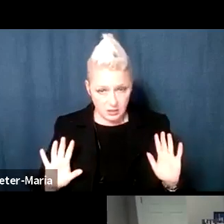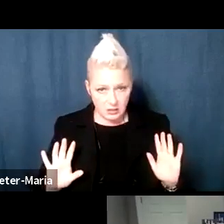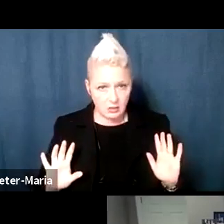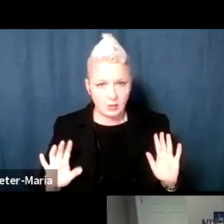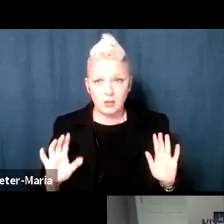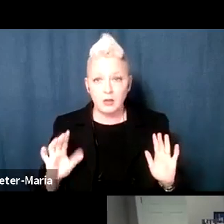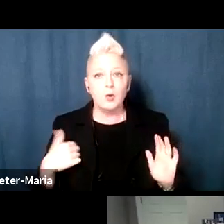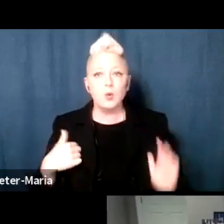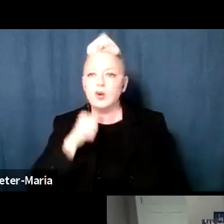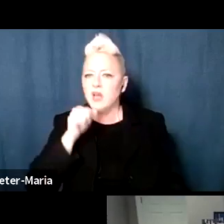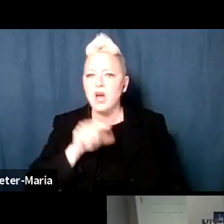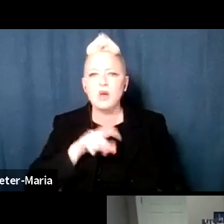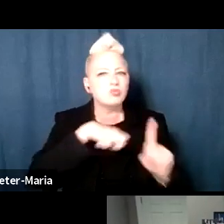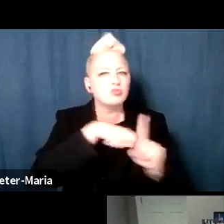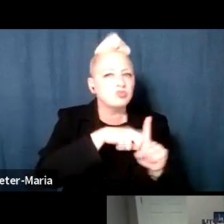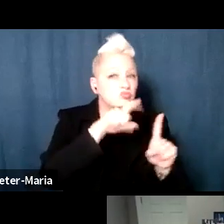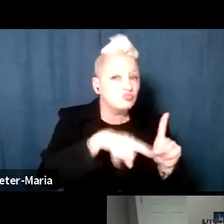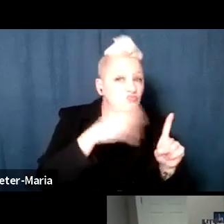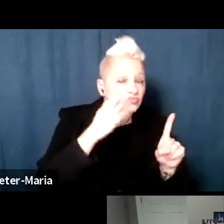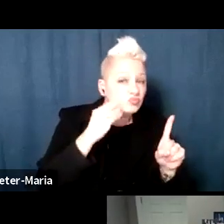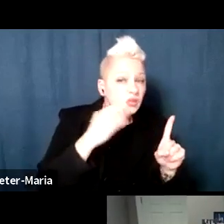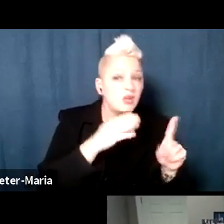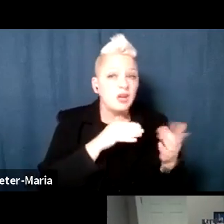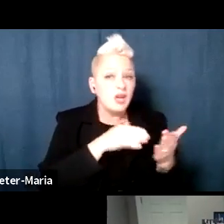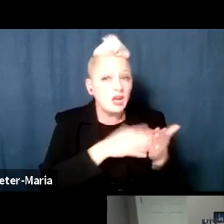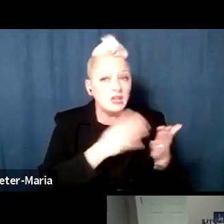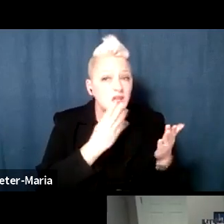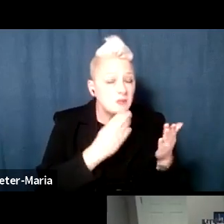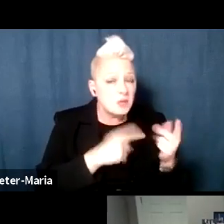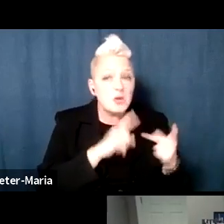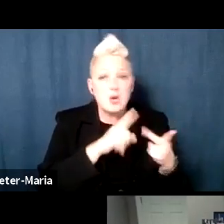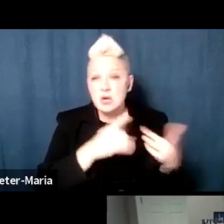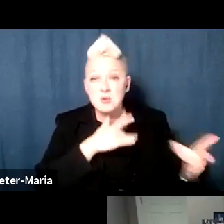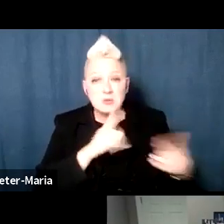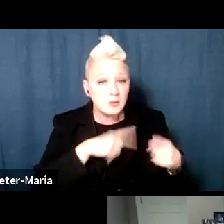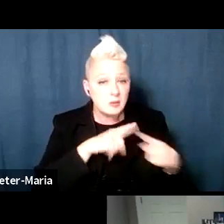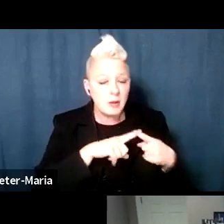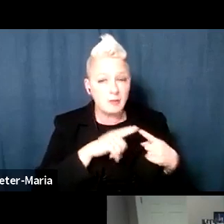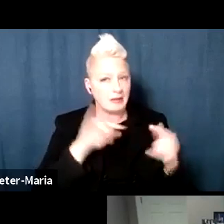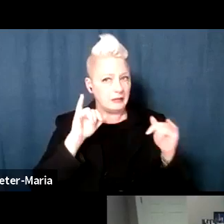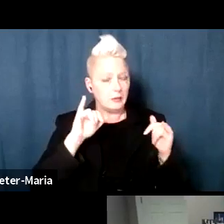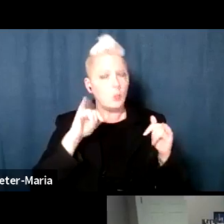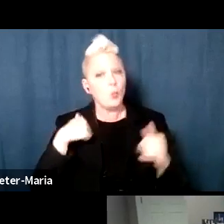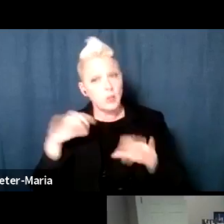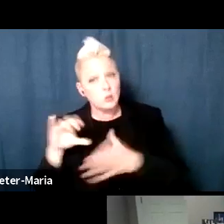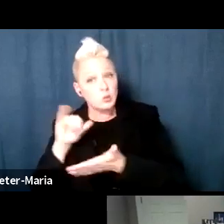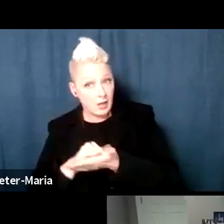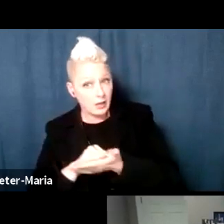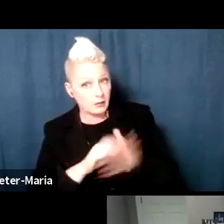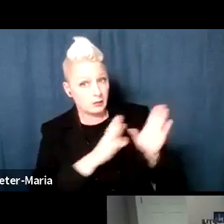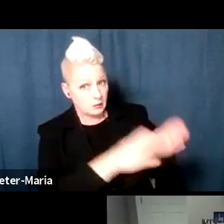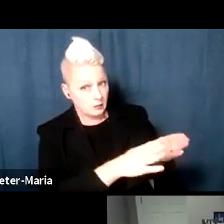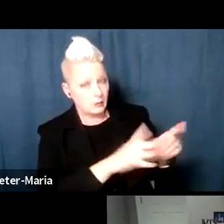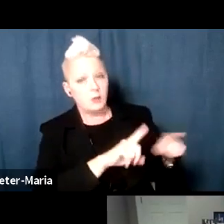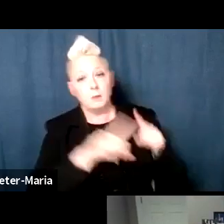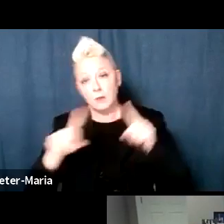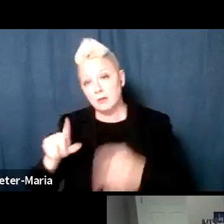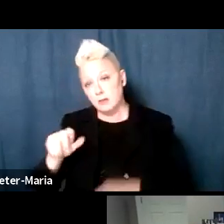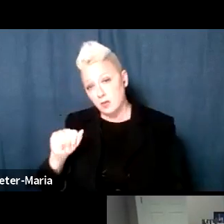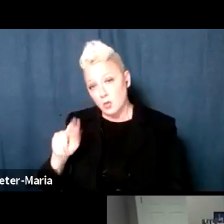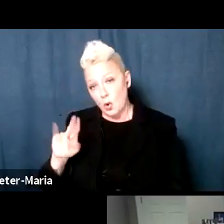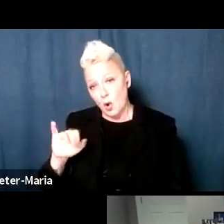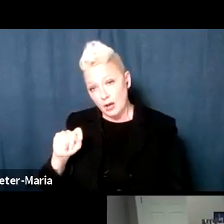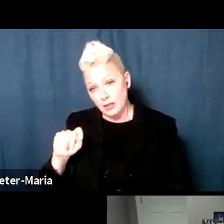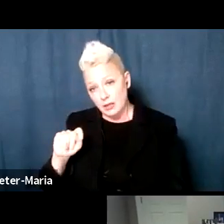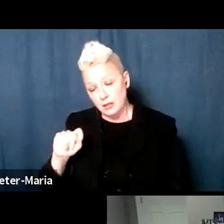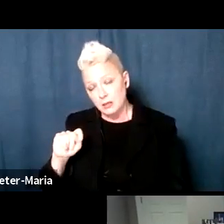have you experienced anti-Semitism? Are you concerned about anti-Semitism? We certainly do that. But it's actually a reflection of the work